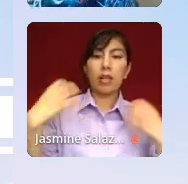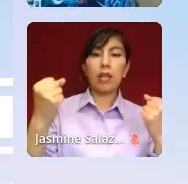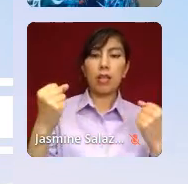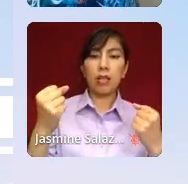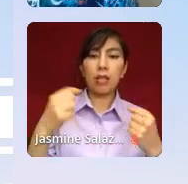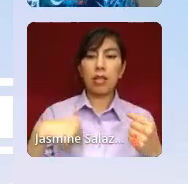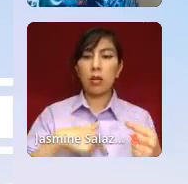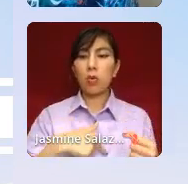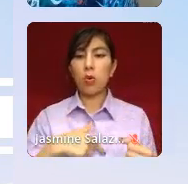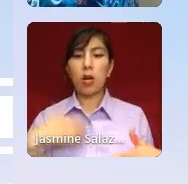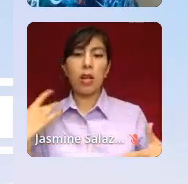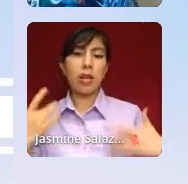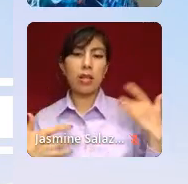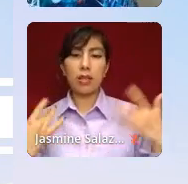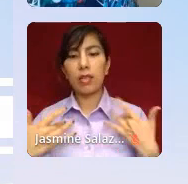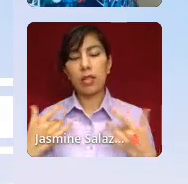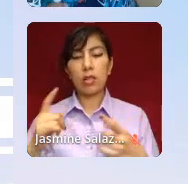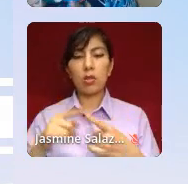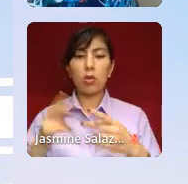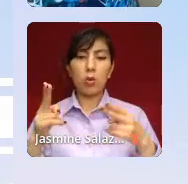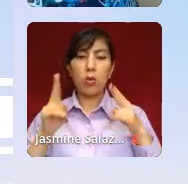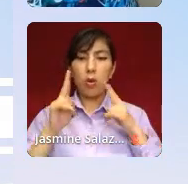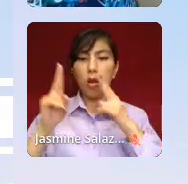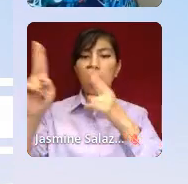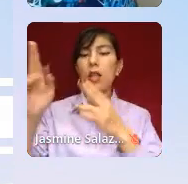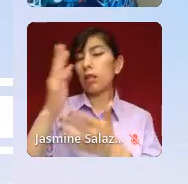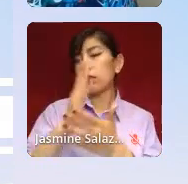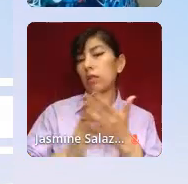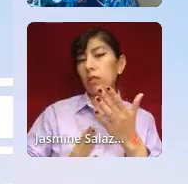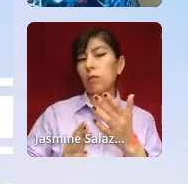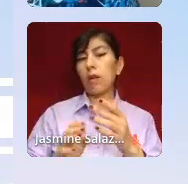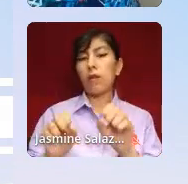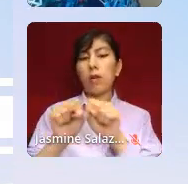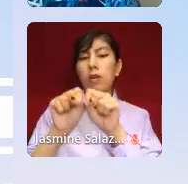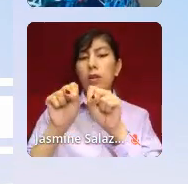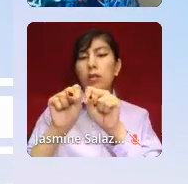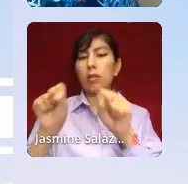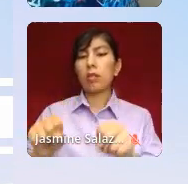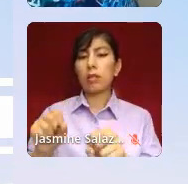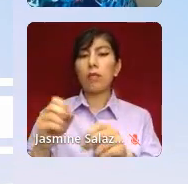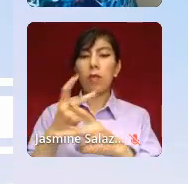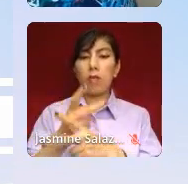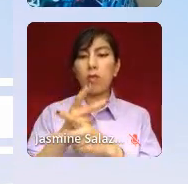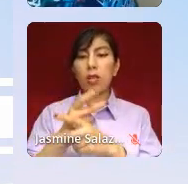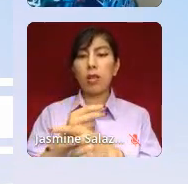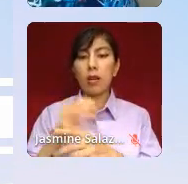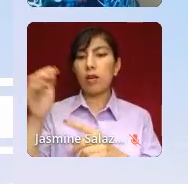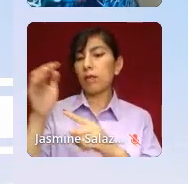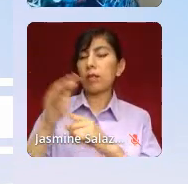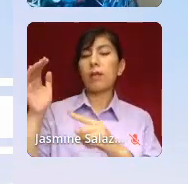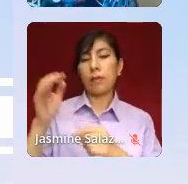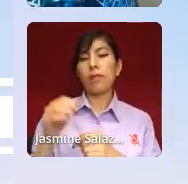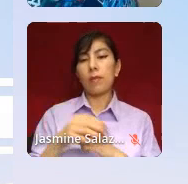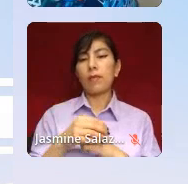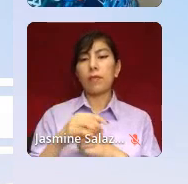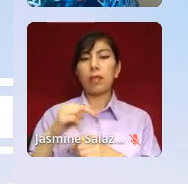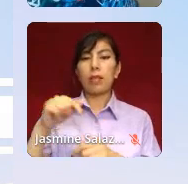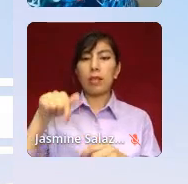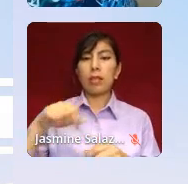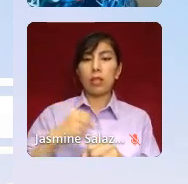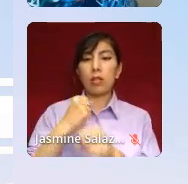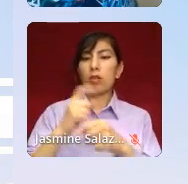excited to honor some of our system of care champions. This year, we're having the first ever